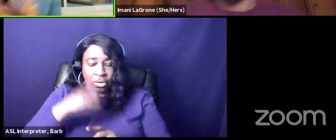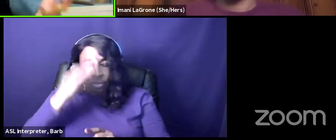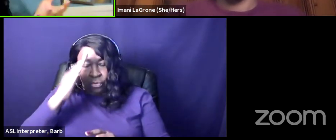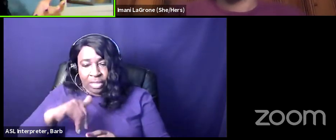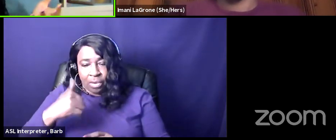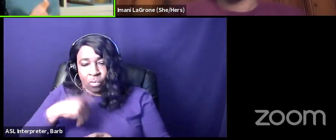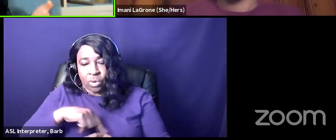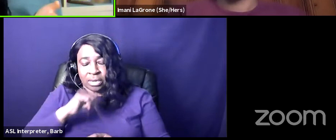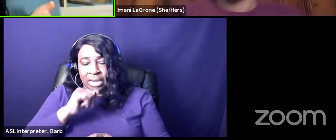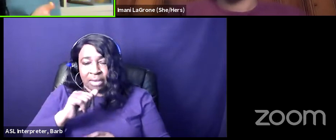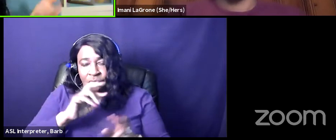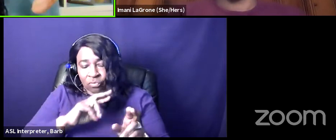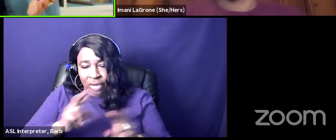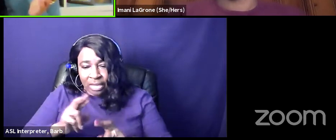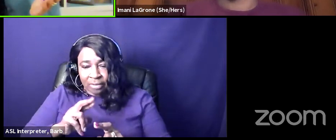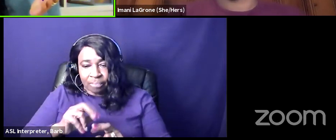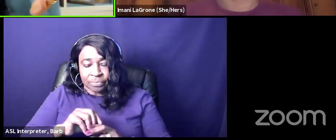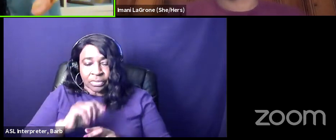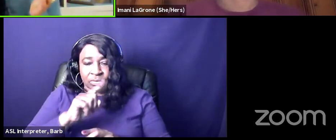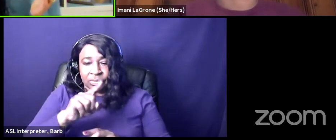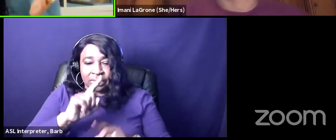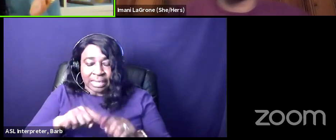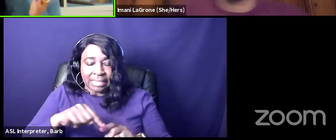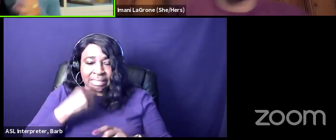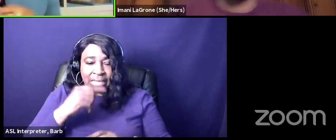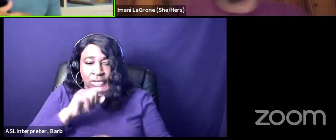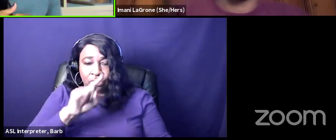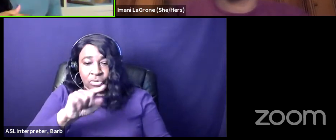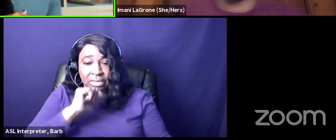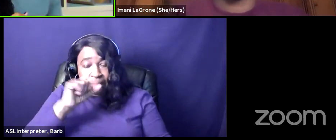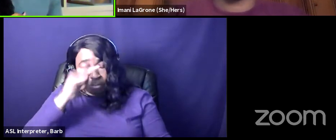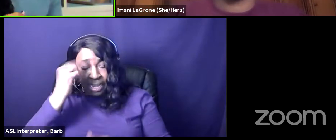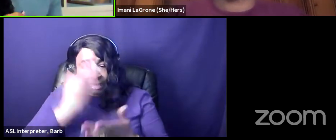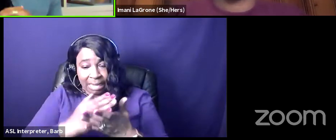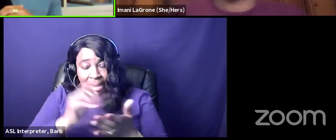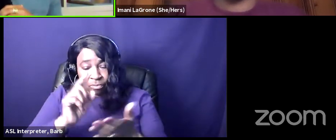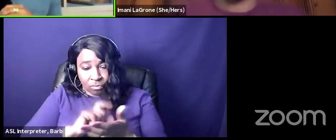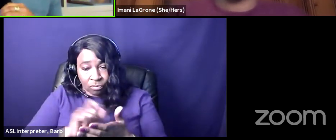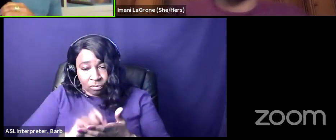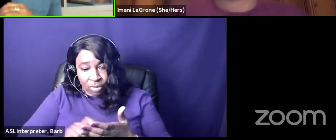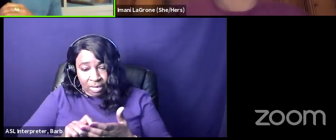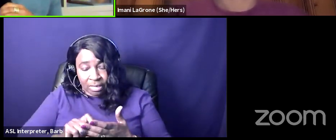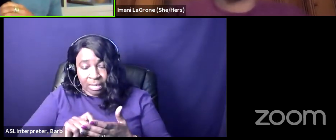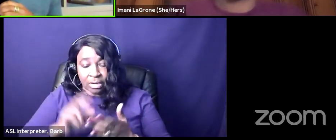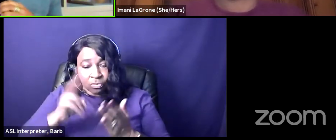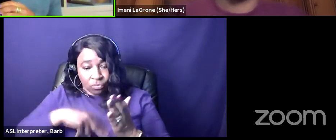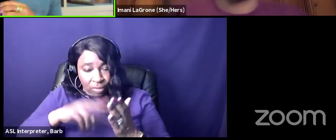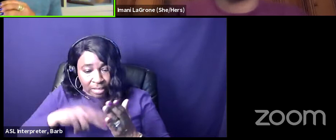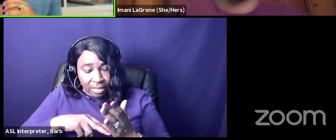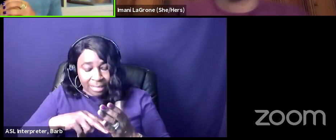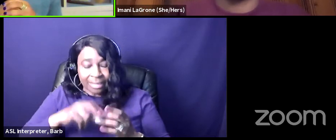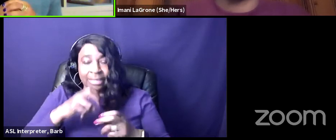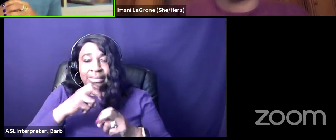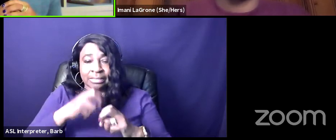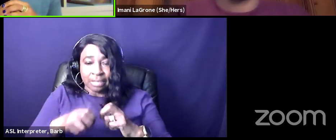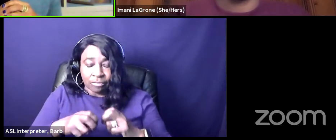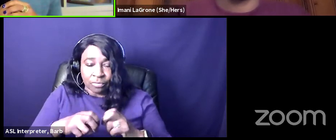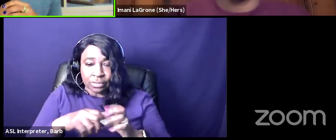writing it can't say like if you're not black stop reading right here um it's difficult it's difficult